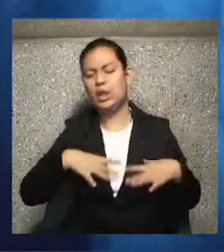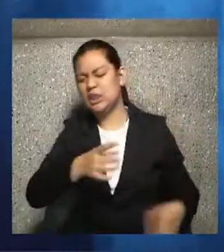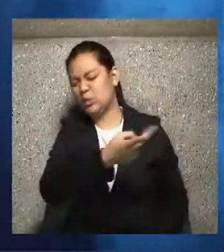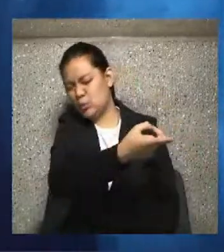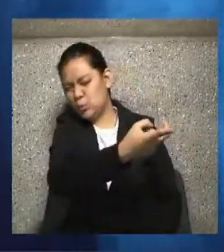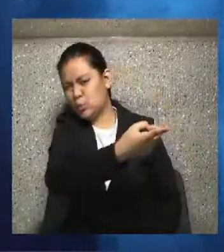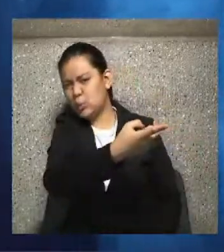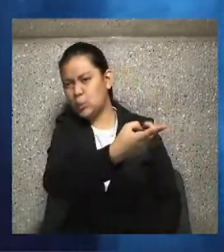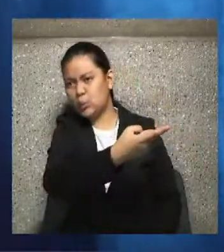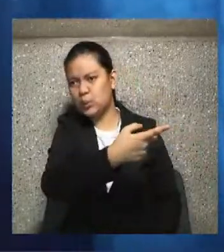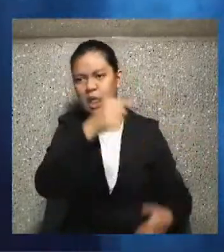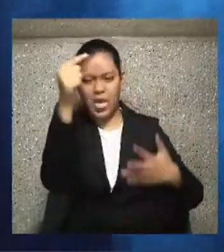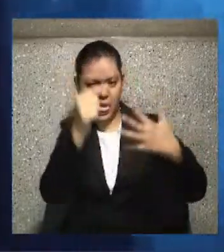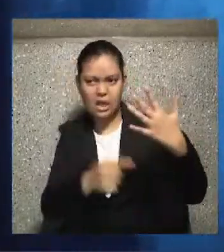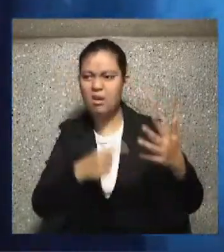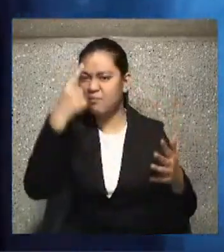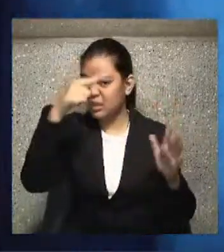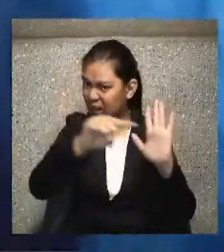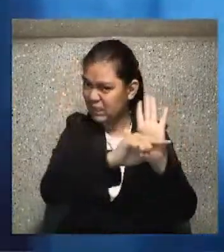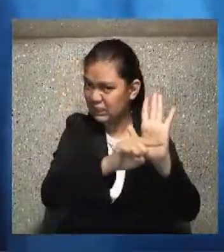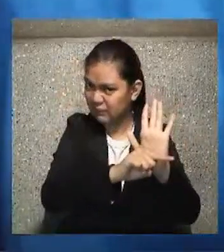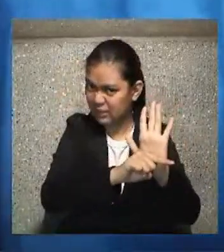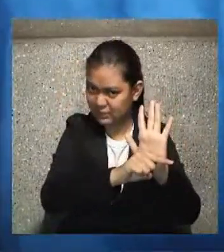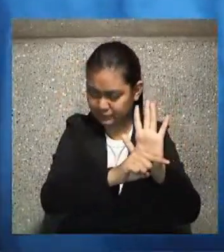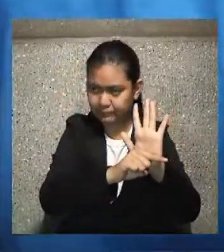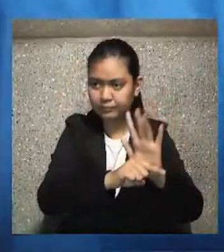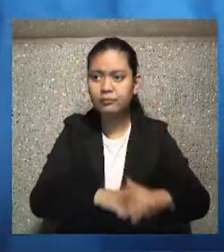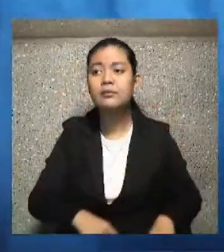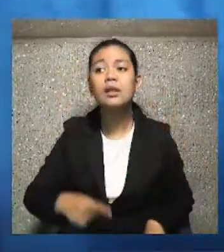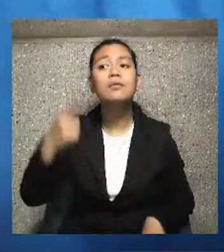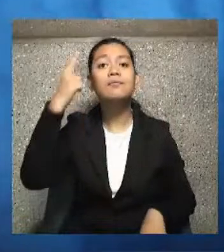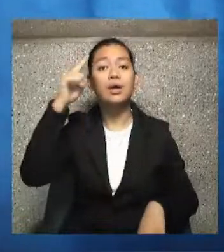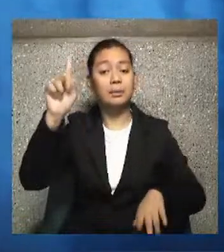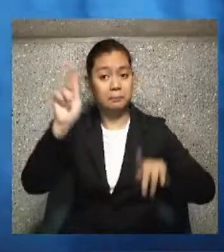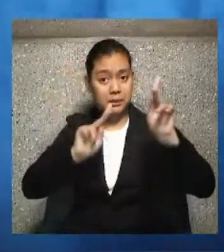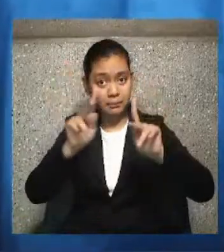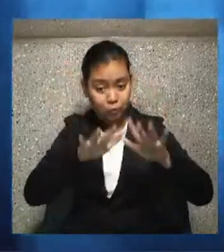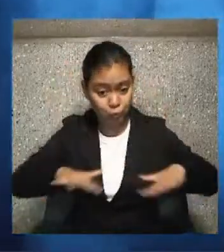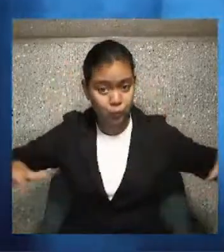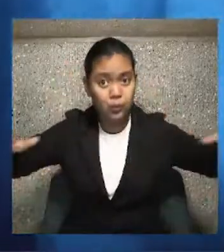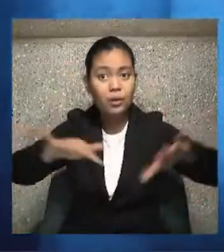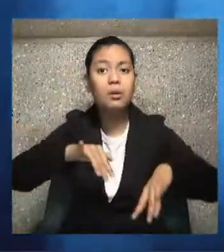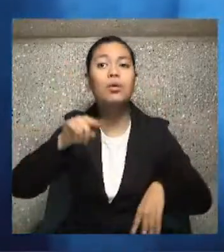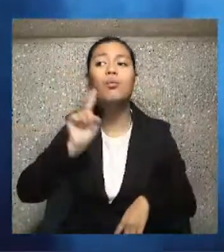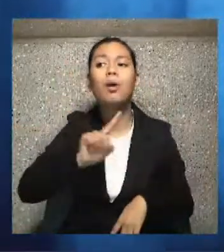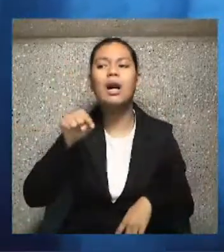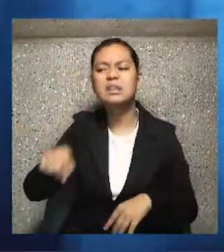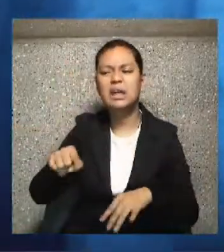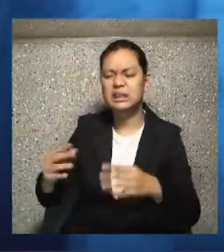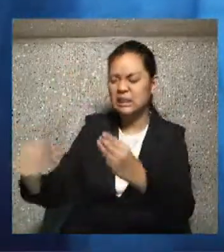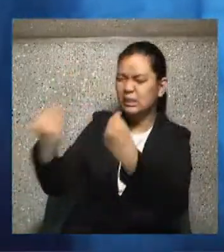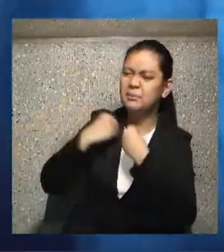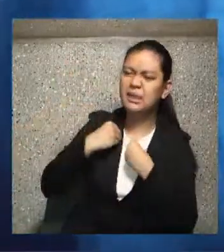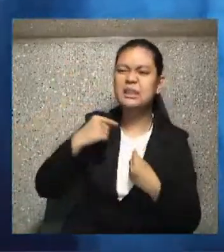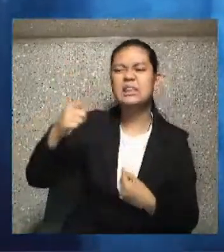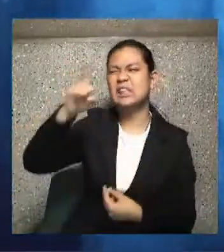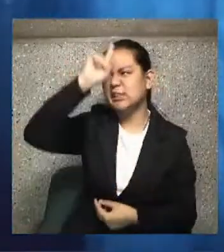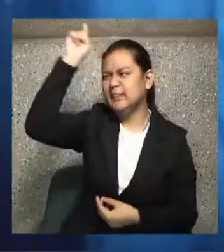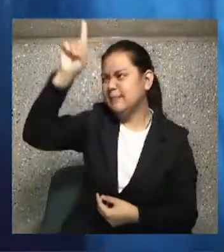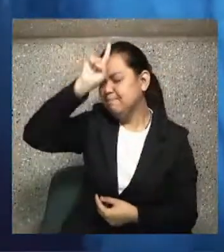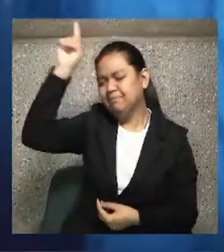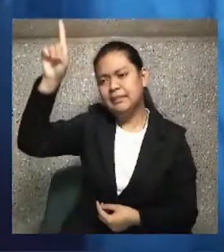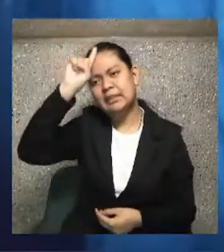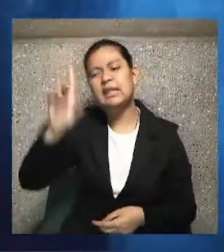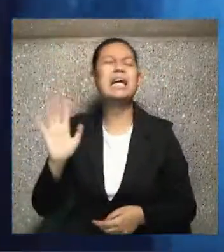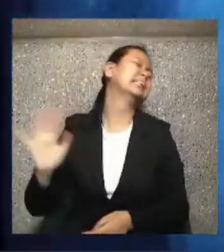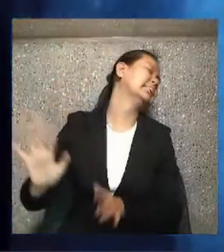little things that people at school or at work irritate me. When that happens, Lord, let me do